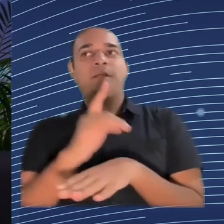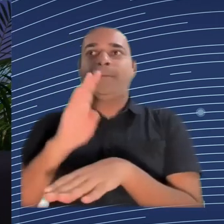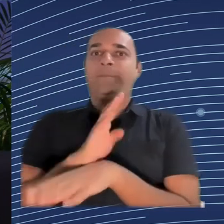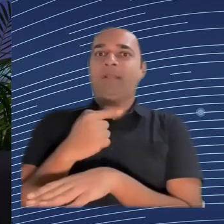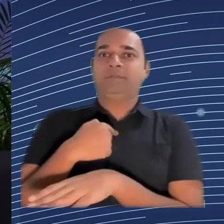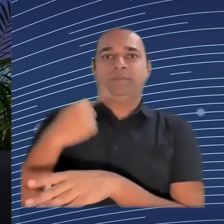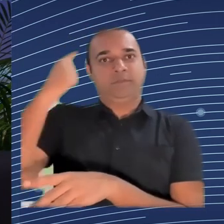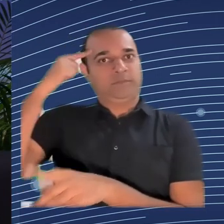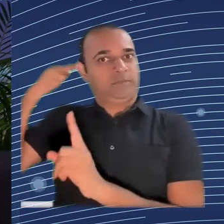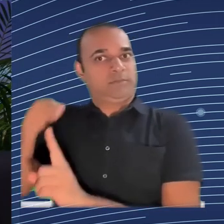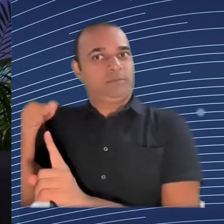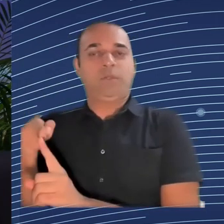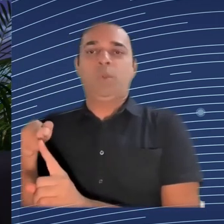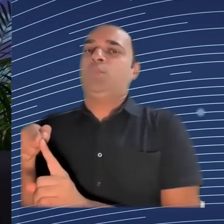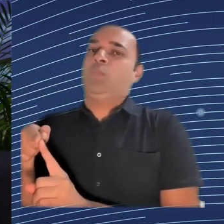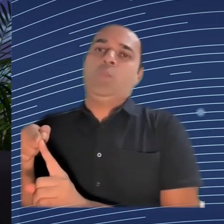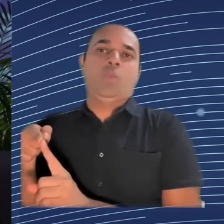during five days,